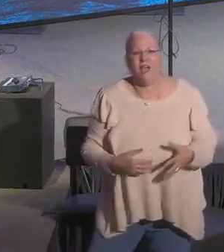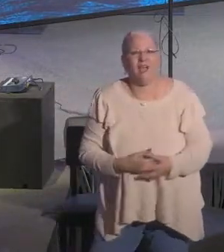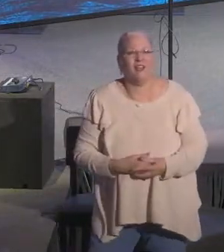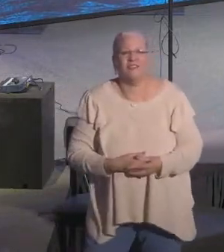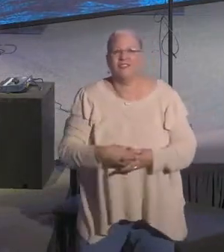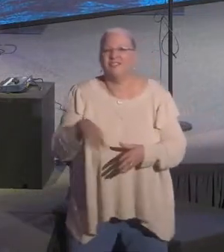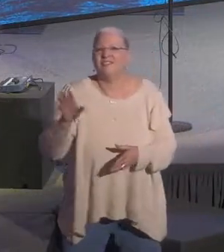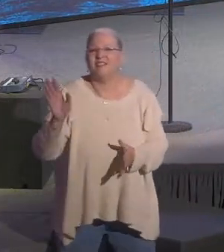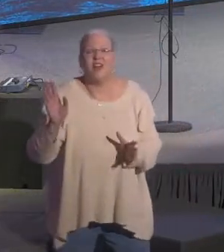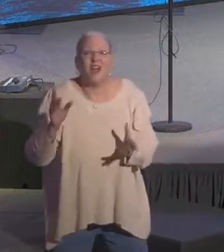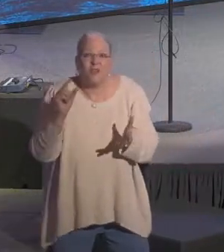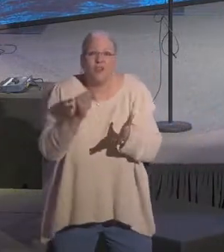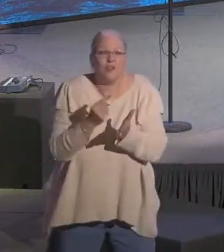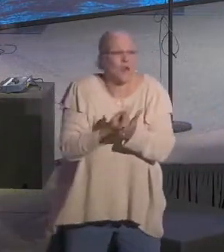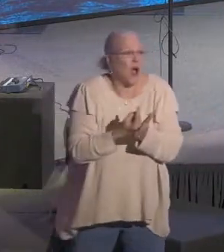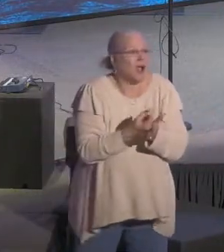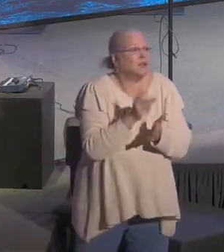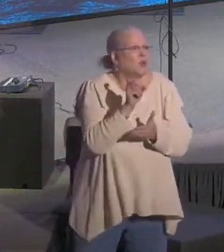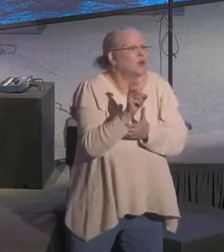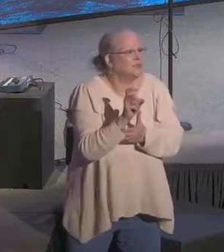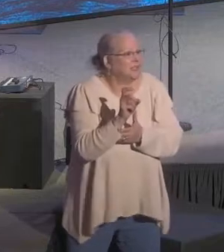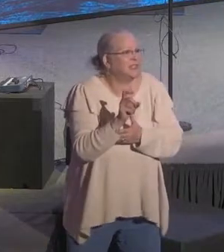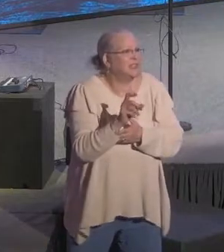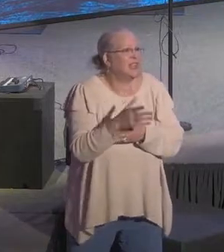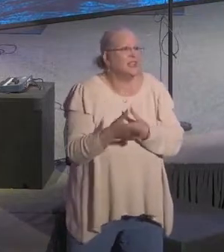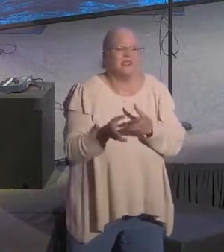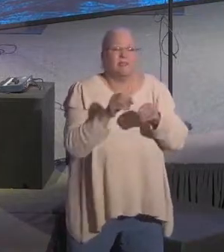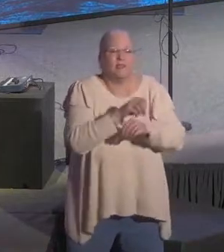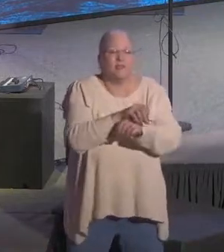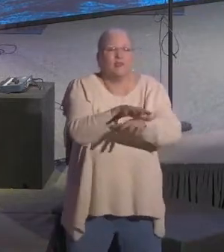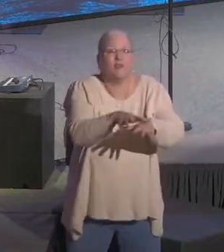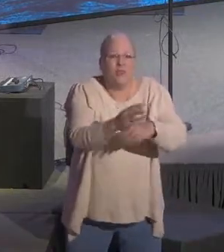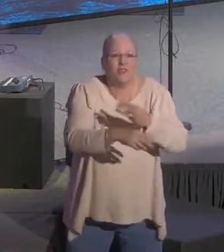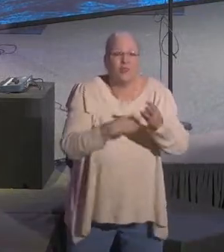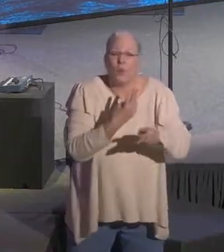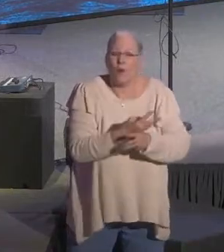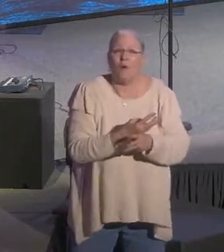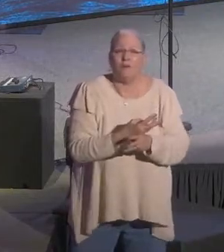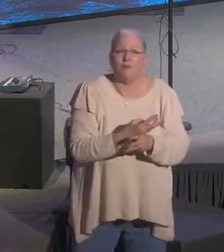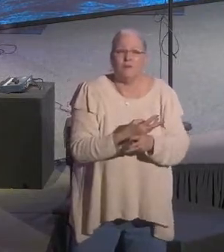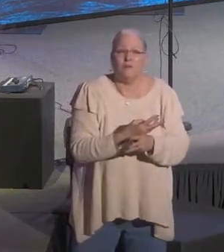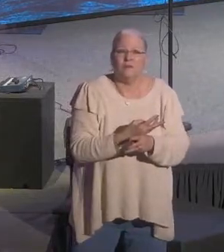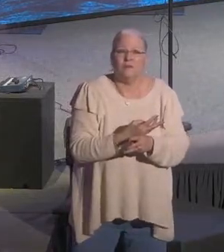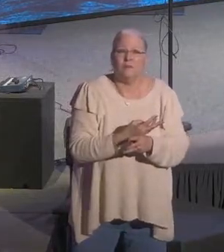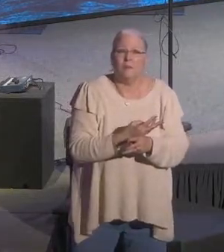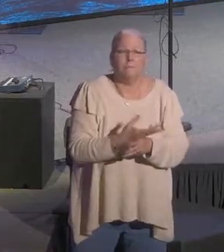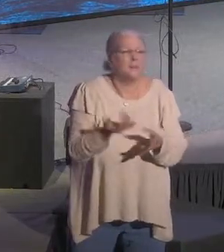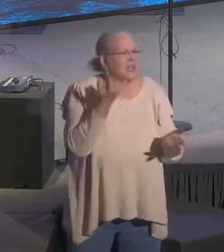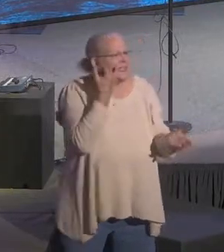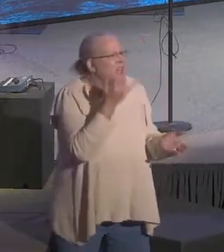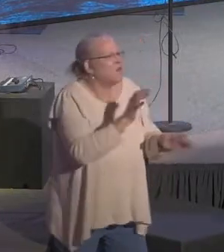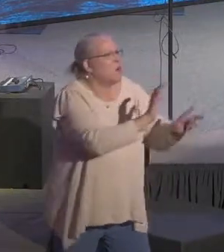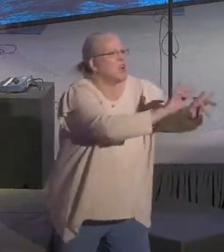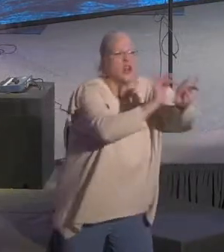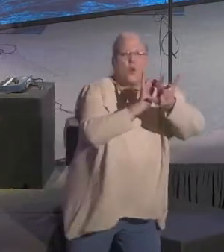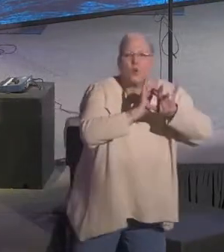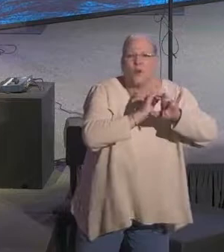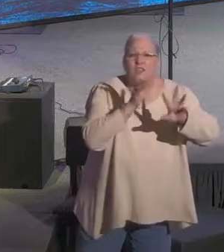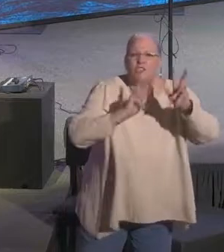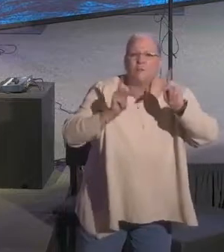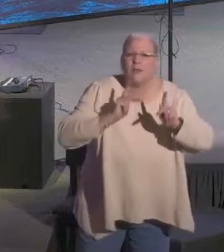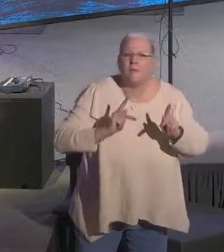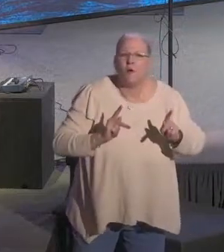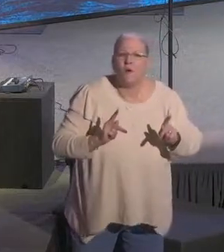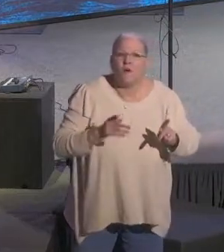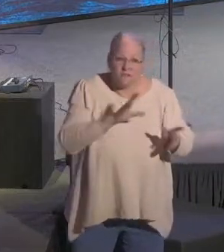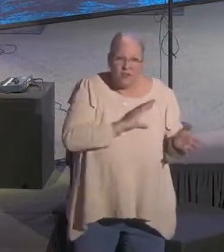The gospel. That's what the world needs to hear. I want to give you just a couple things before we leave here. Because if we are going to reach people for Christ, we need to